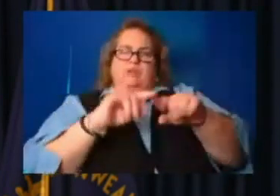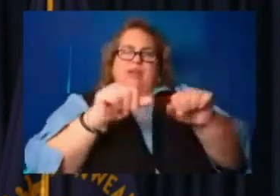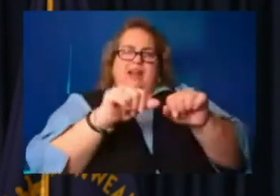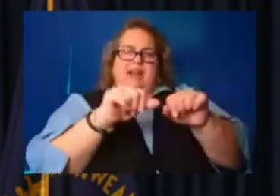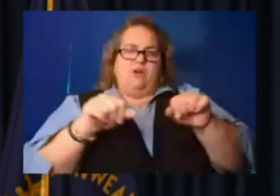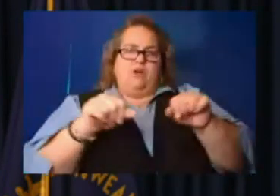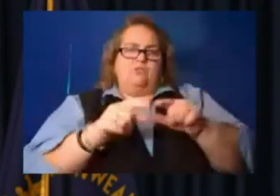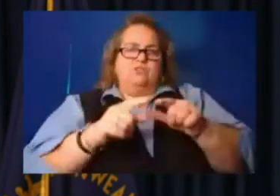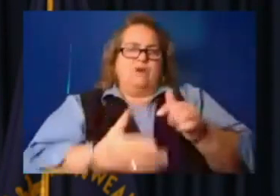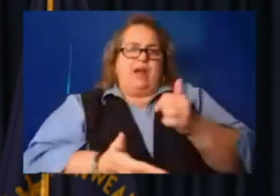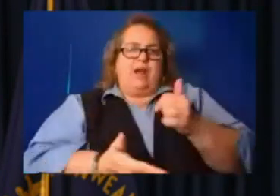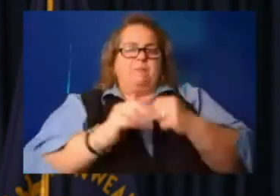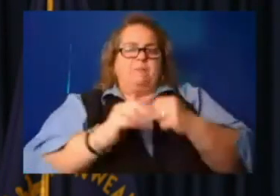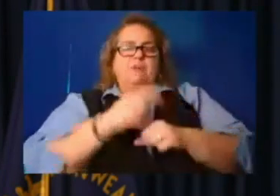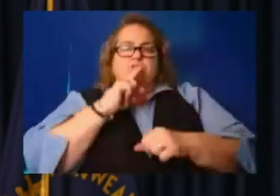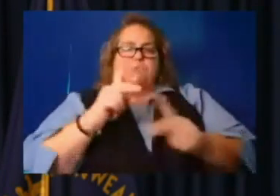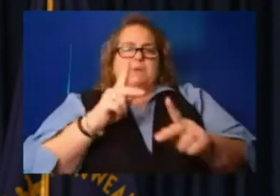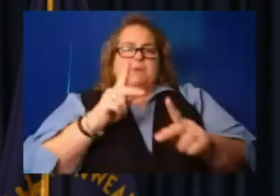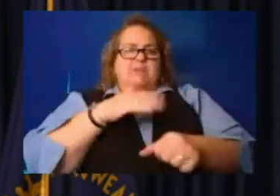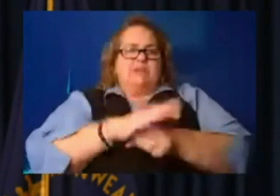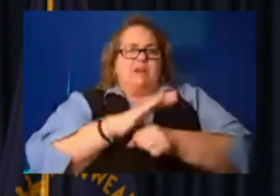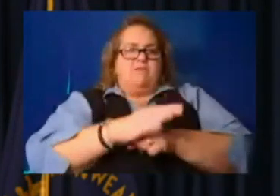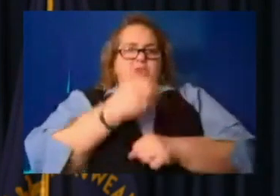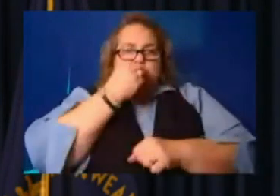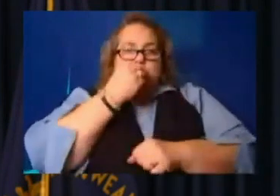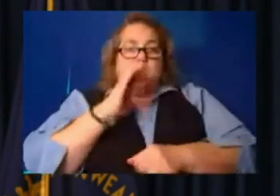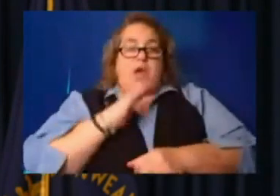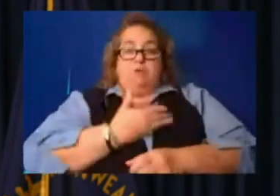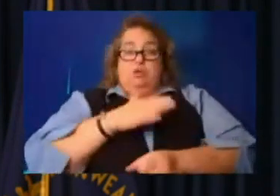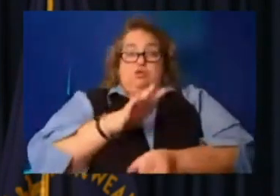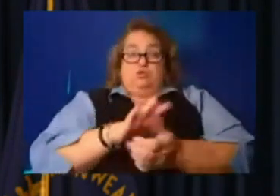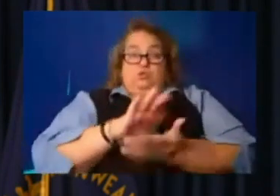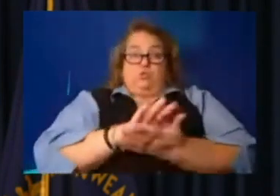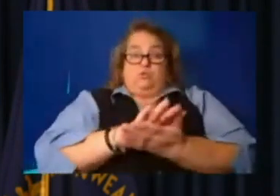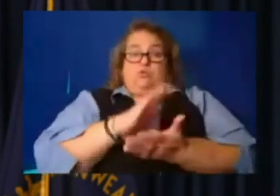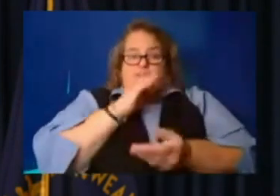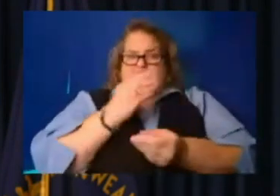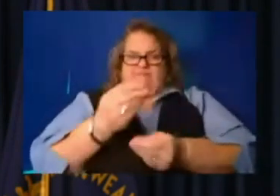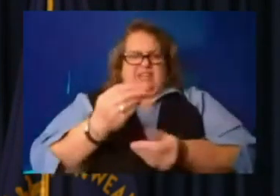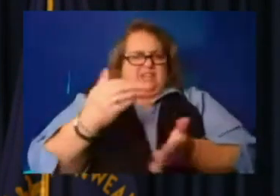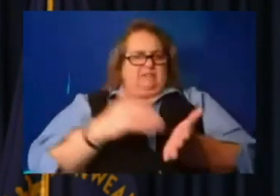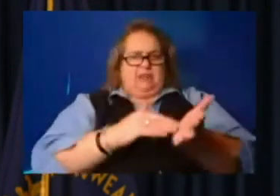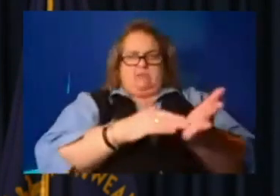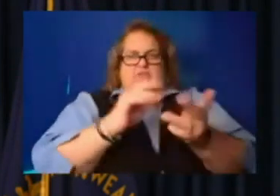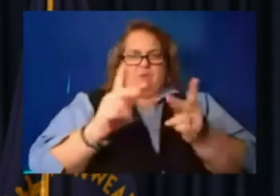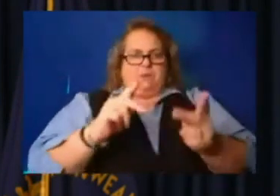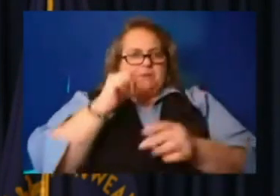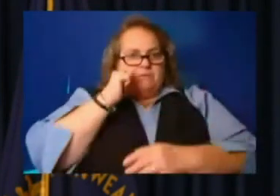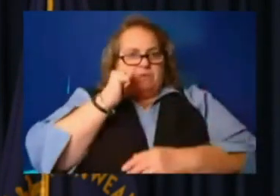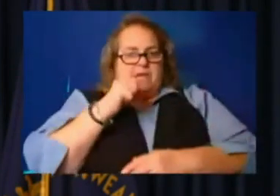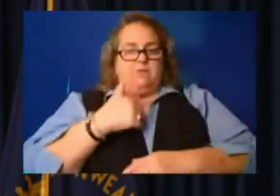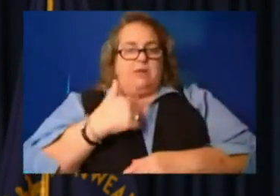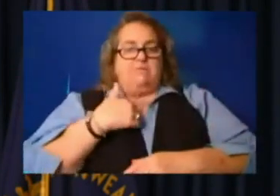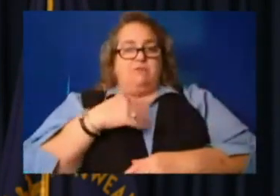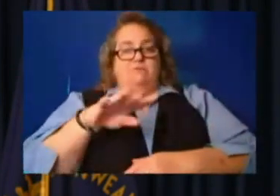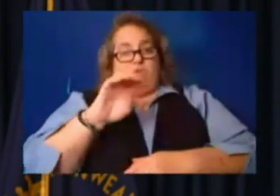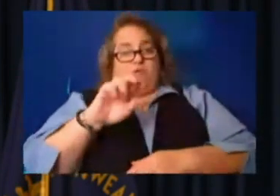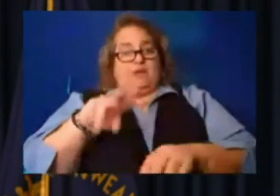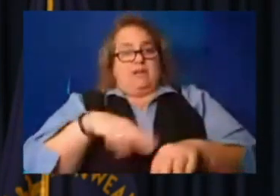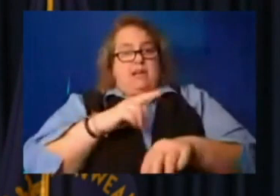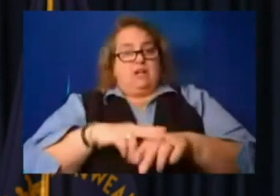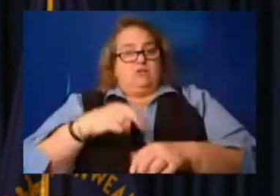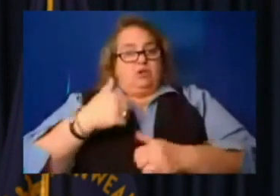to eat. Our schools are feeding thousands of people every day. Currently have 400 National Guardsmen and women